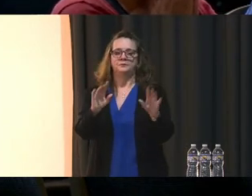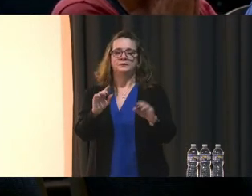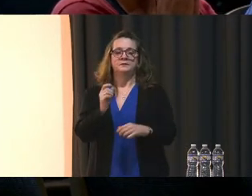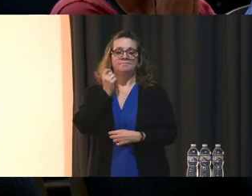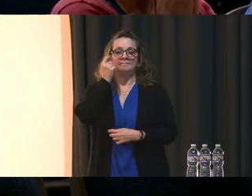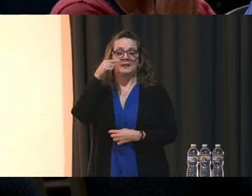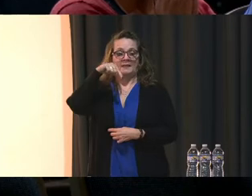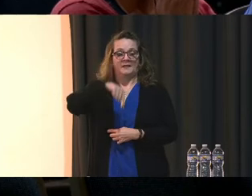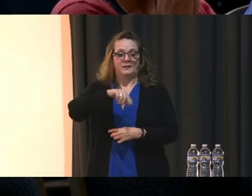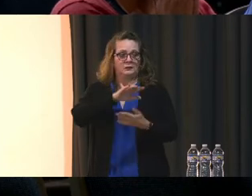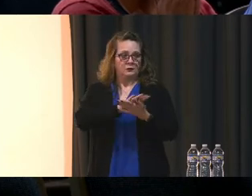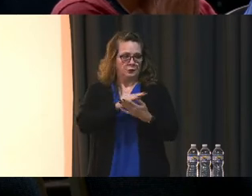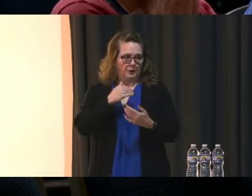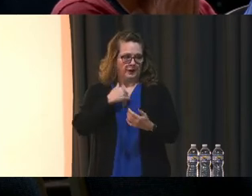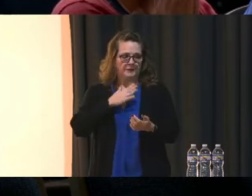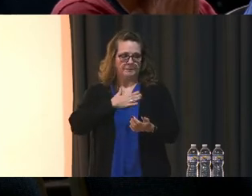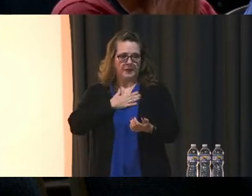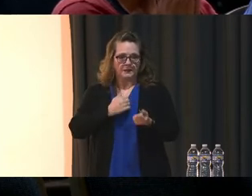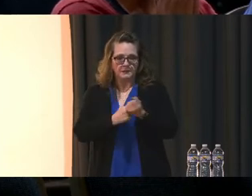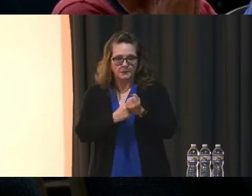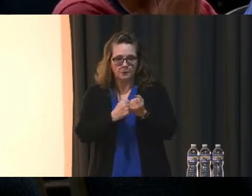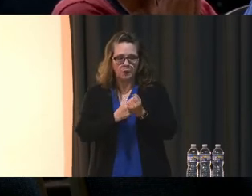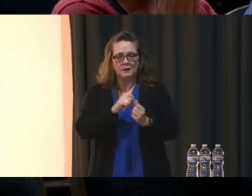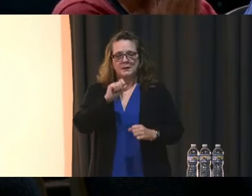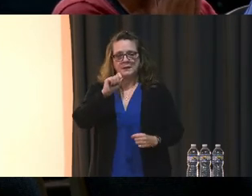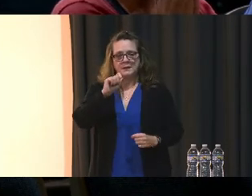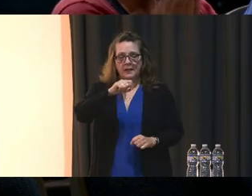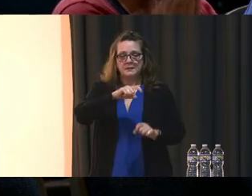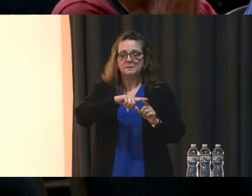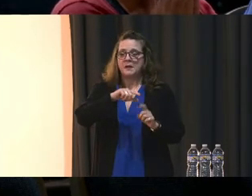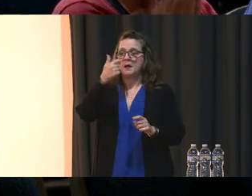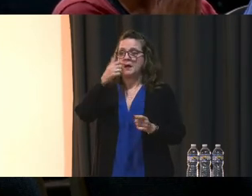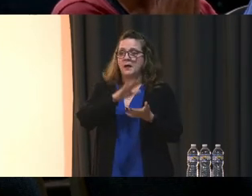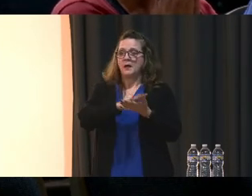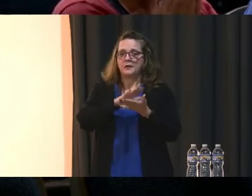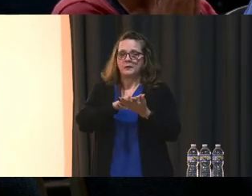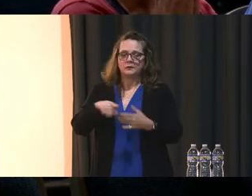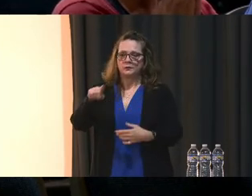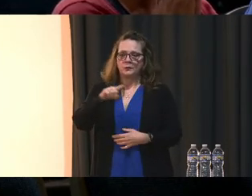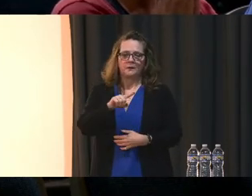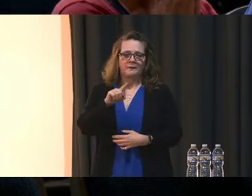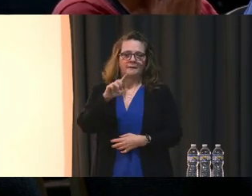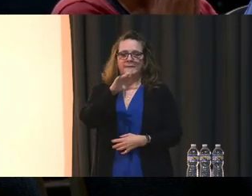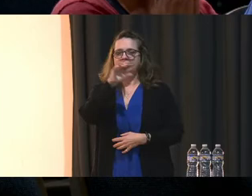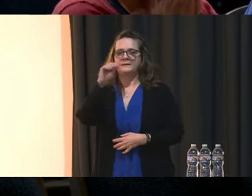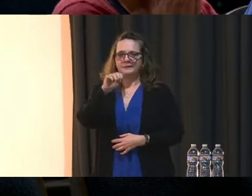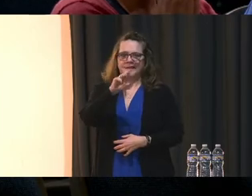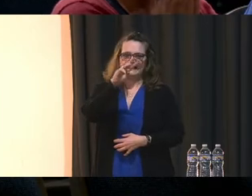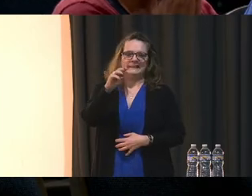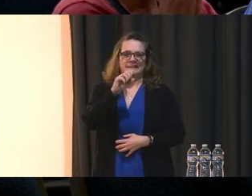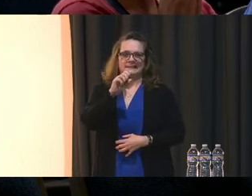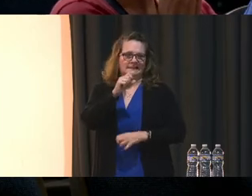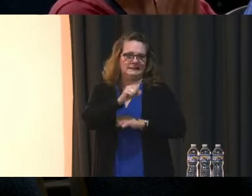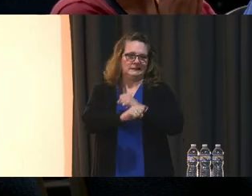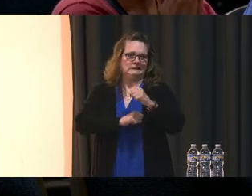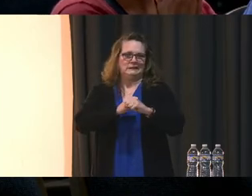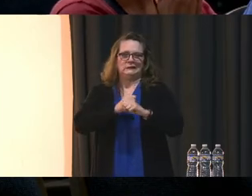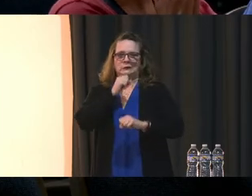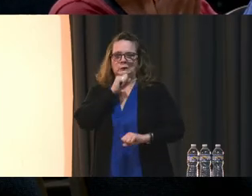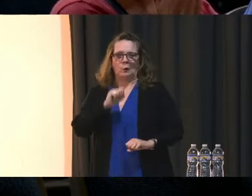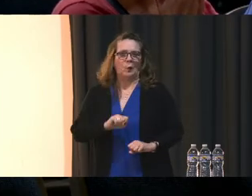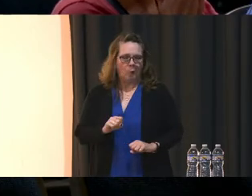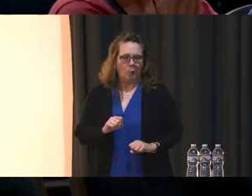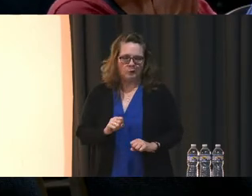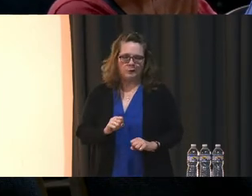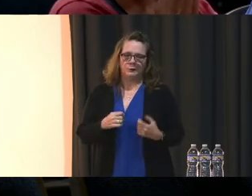have my support But the other schools that are 50, 60 years old That have major